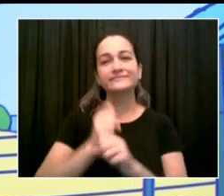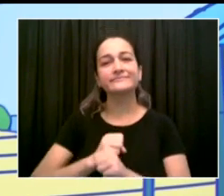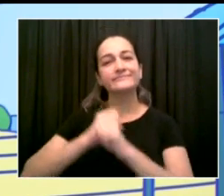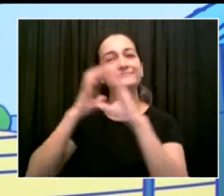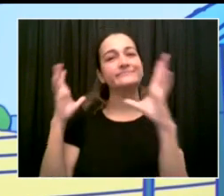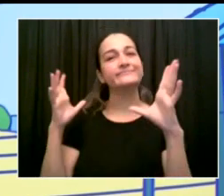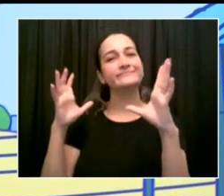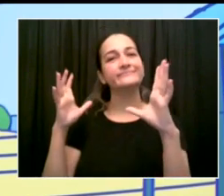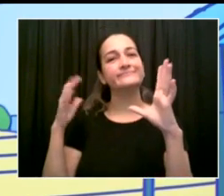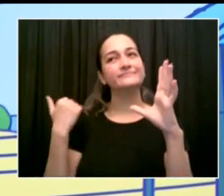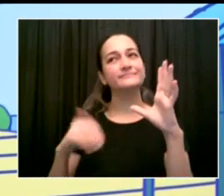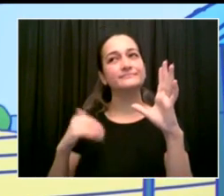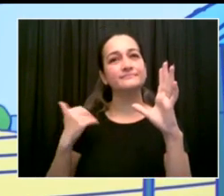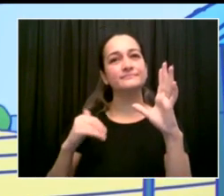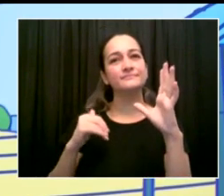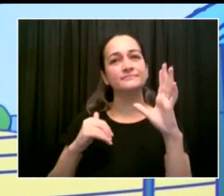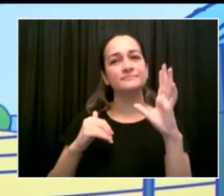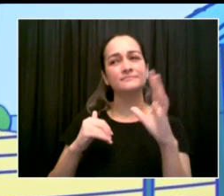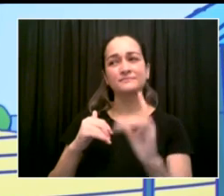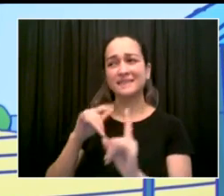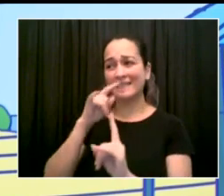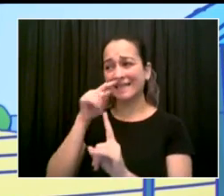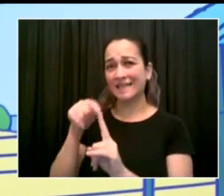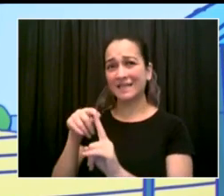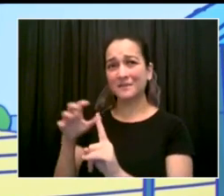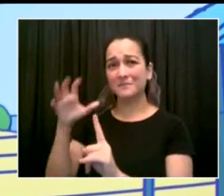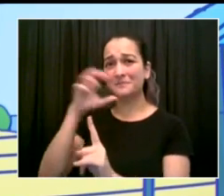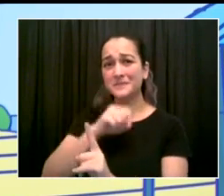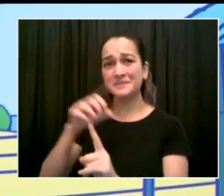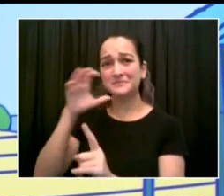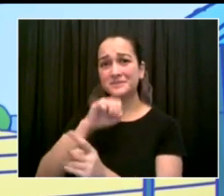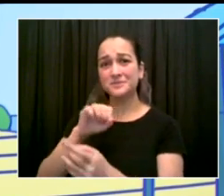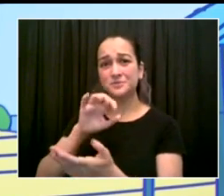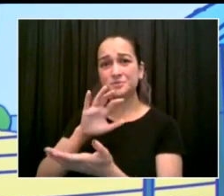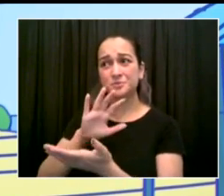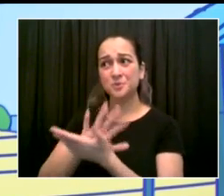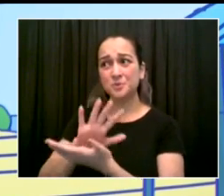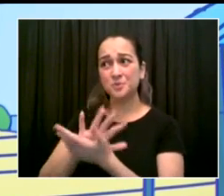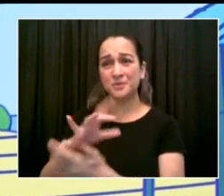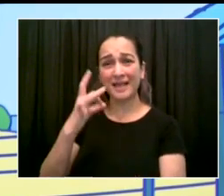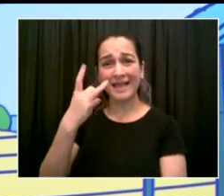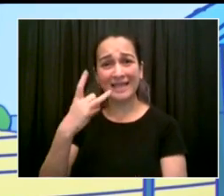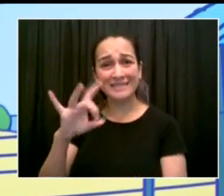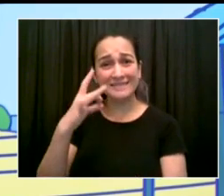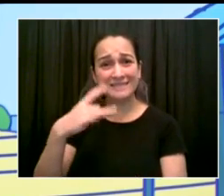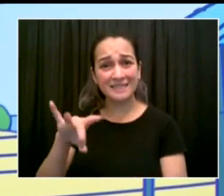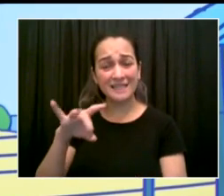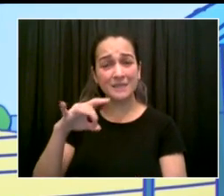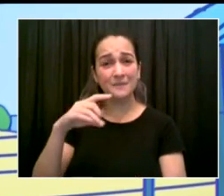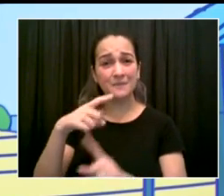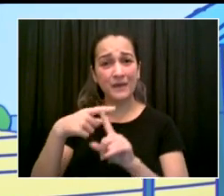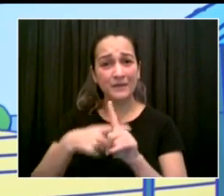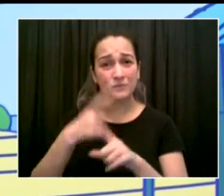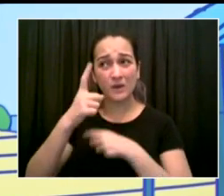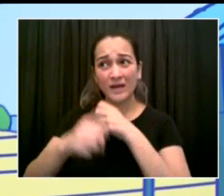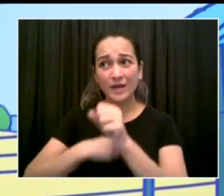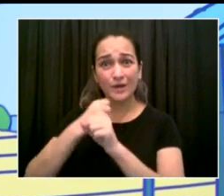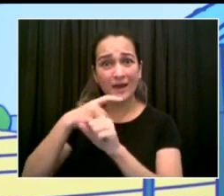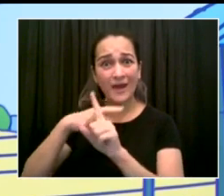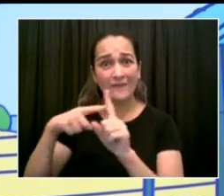takes away from every single child who's been deprived of that opportunity. I'm telling you, as a parent,